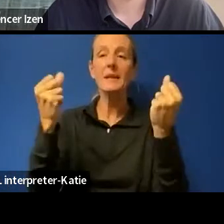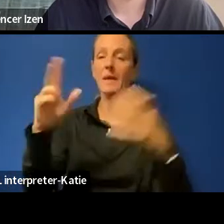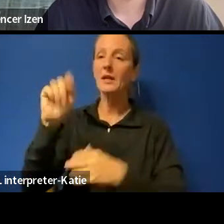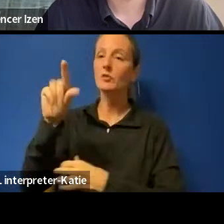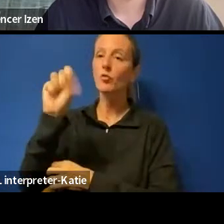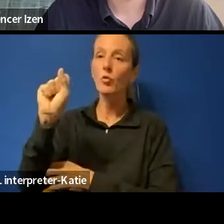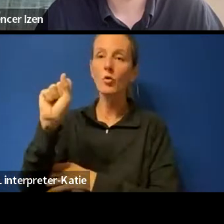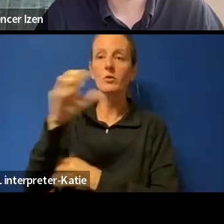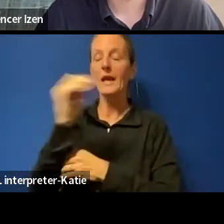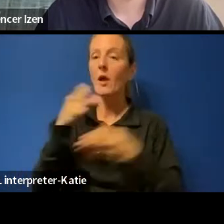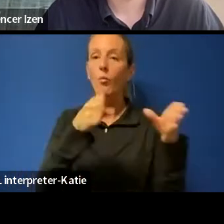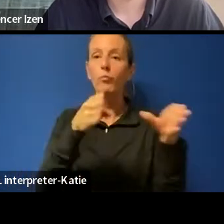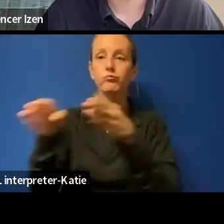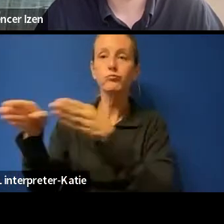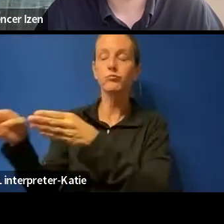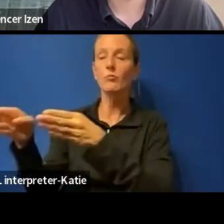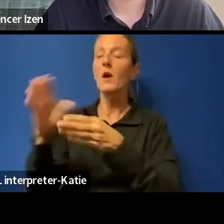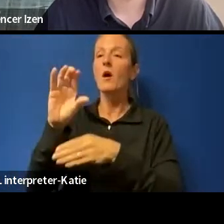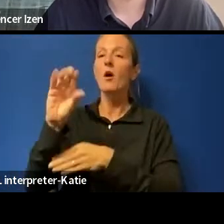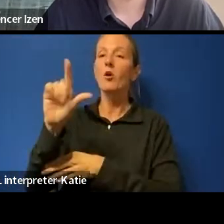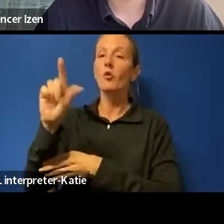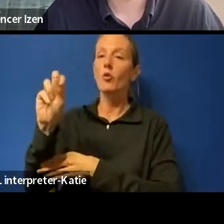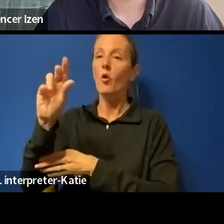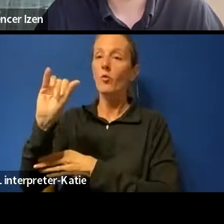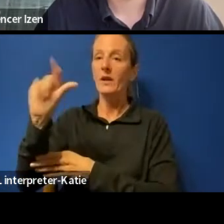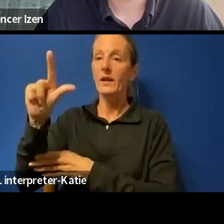colonial project that is the Canadian state.